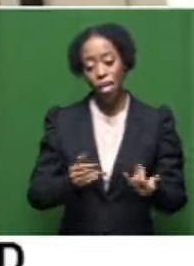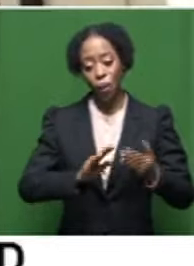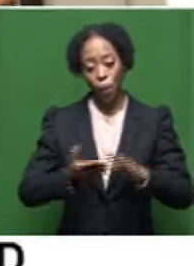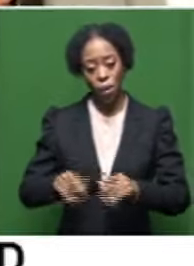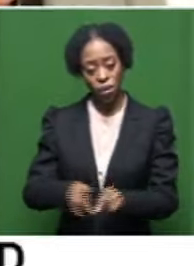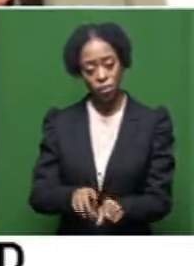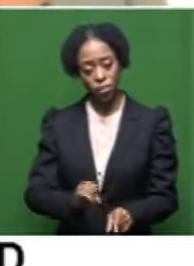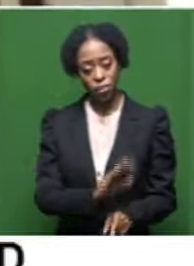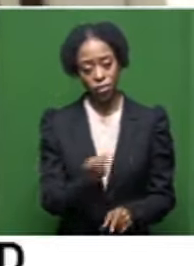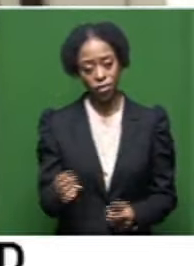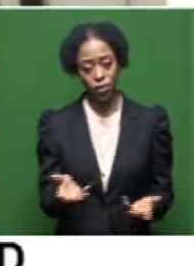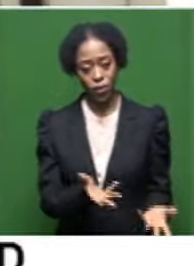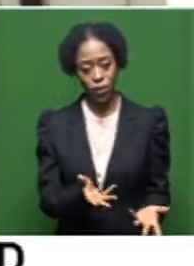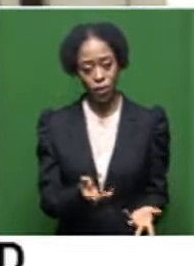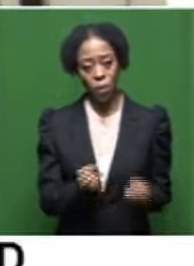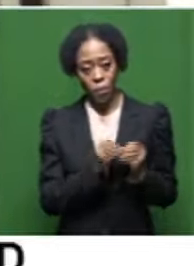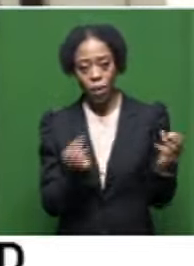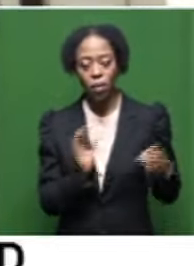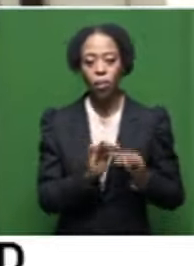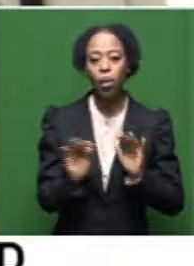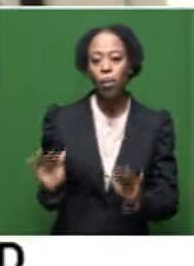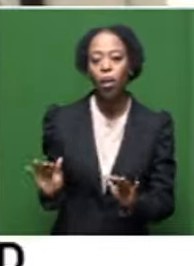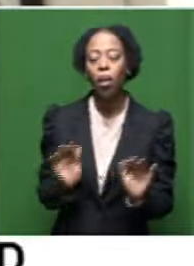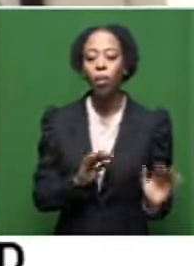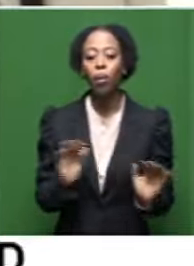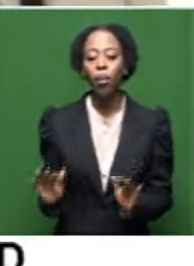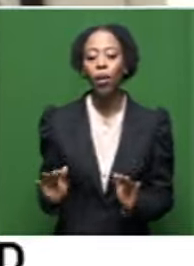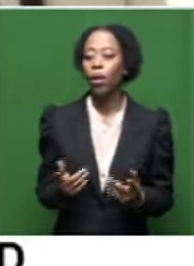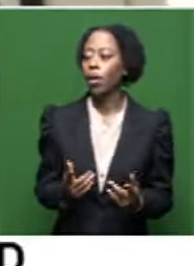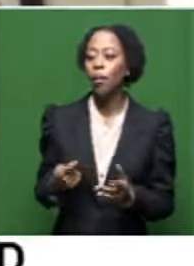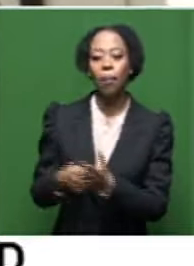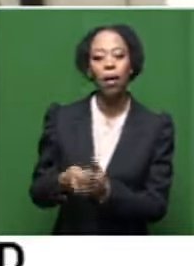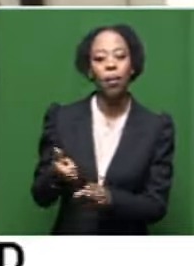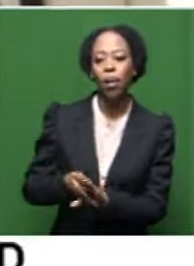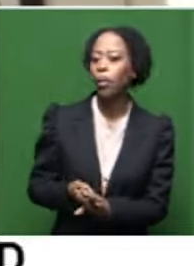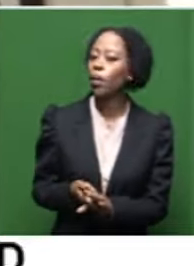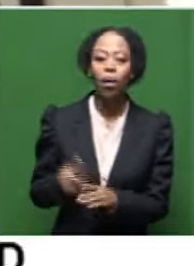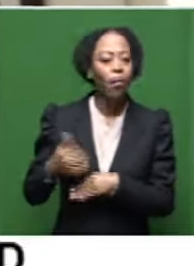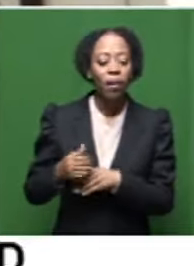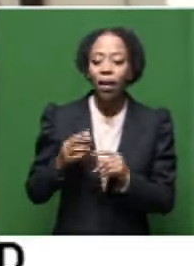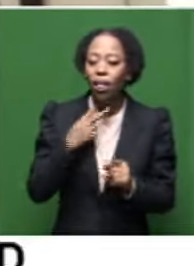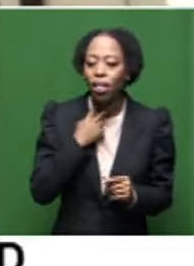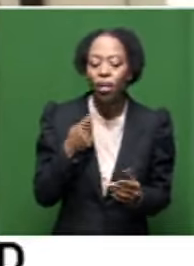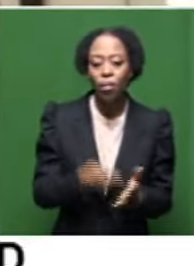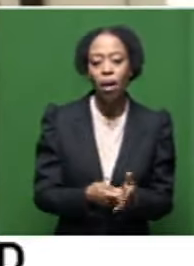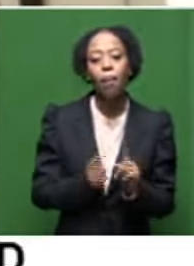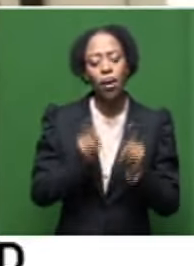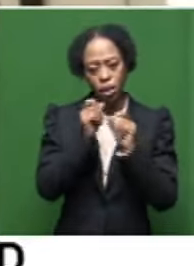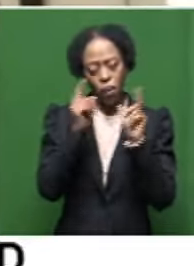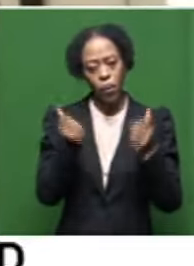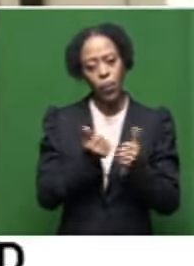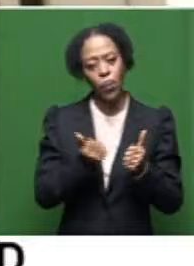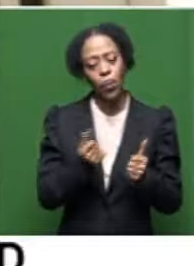society like South Africa, where, you know, many people right now cannot, cannot afford petrol, cannot afford bread, but people know